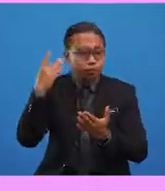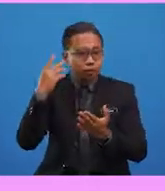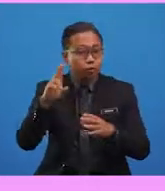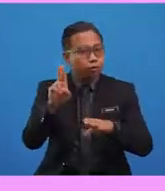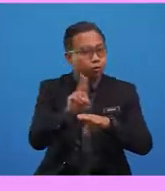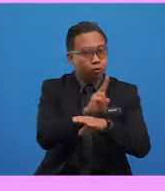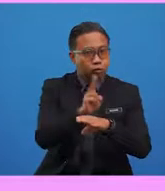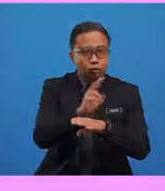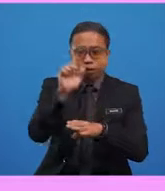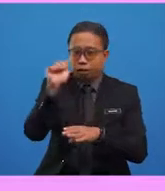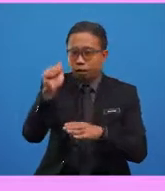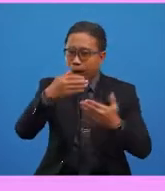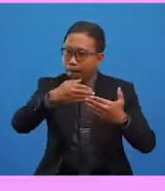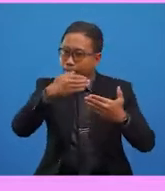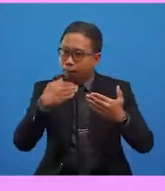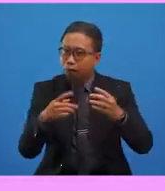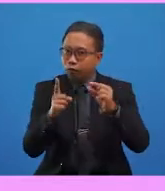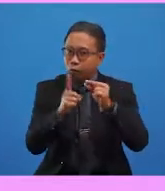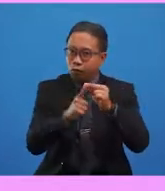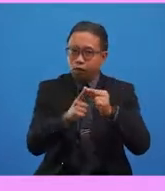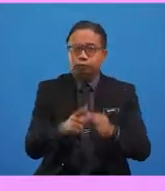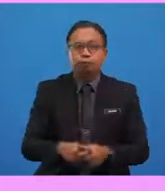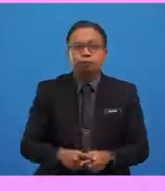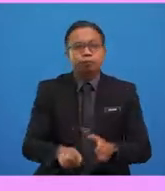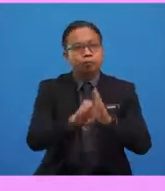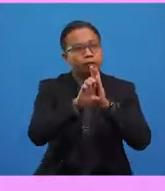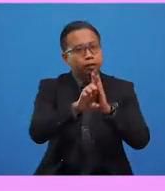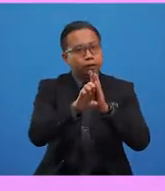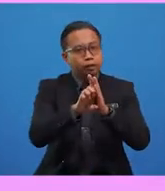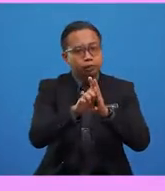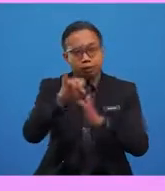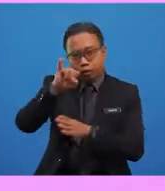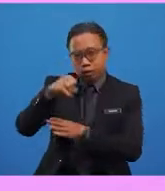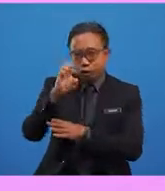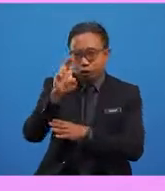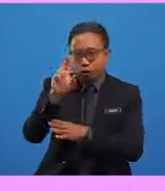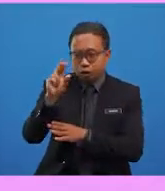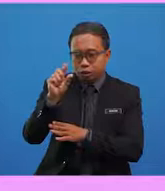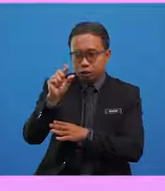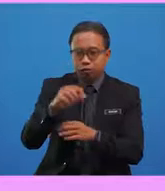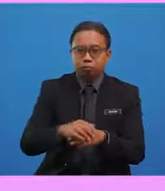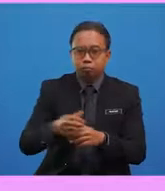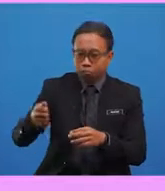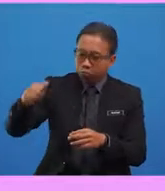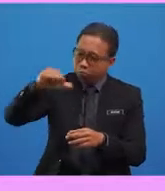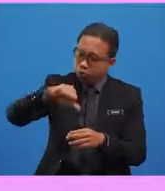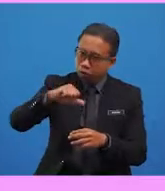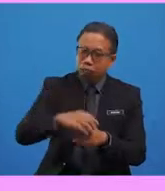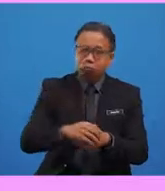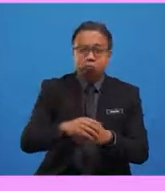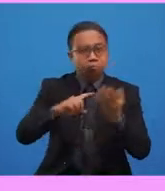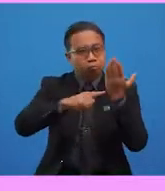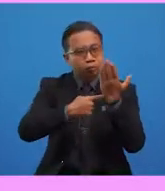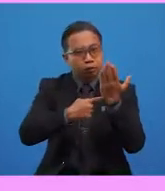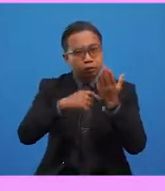must use E before such words. For example, the word J. It starts with the consonant